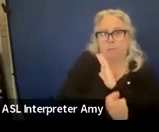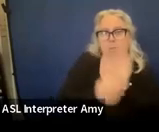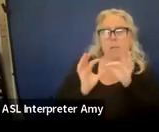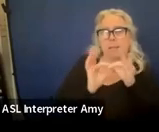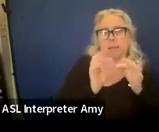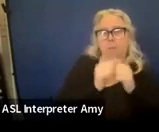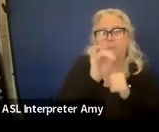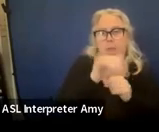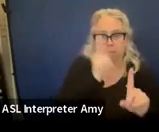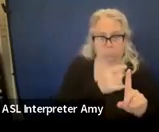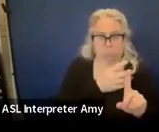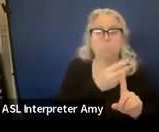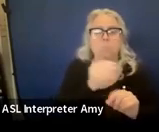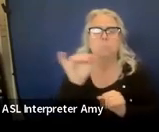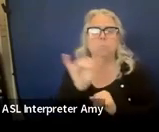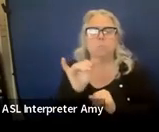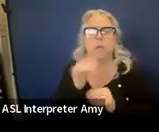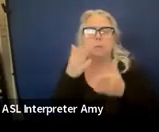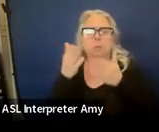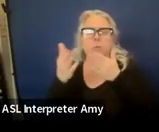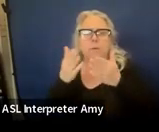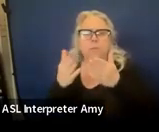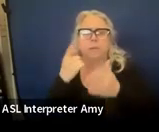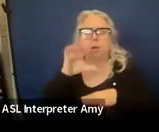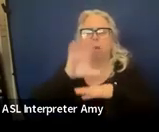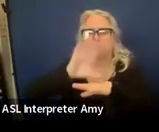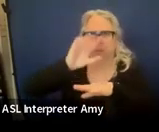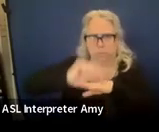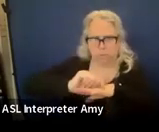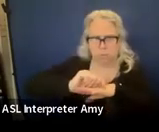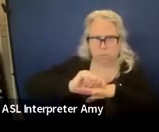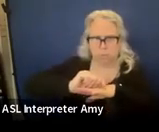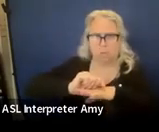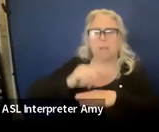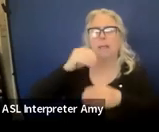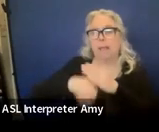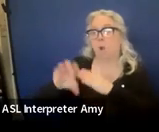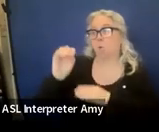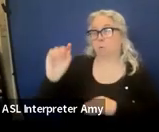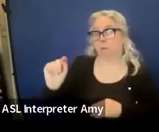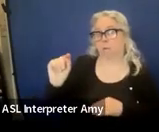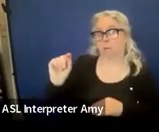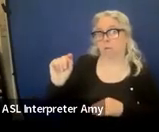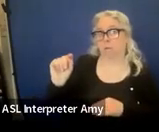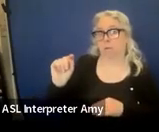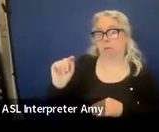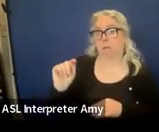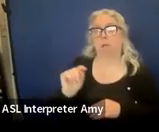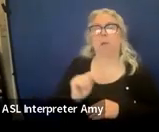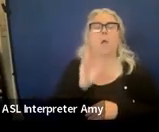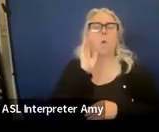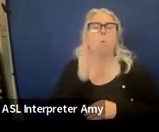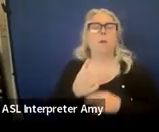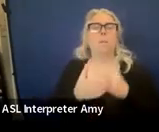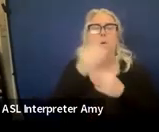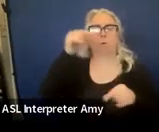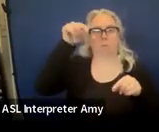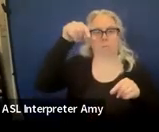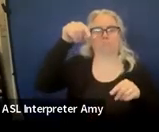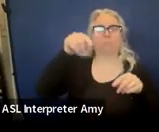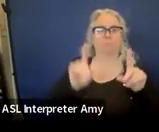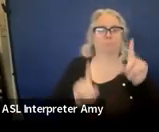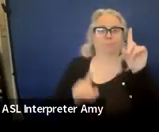this goal and also a service for consultation in occupational therapy. So, and it would go both ways. If we saw